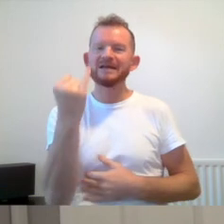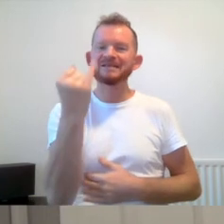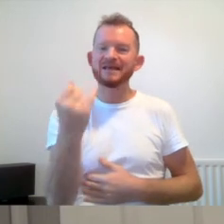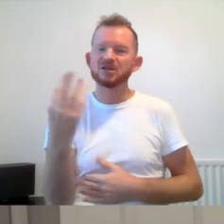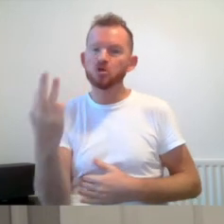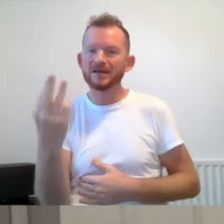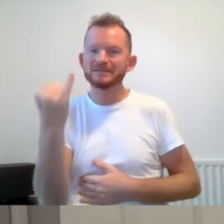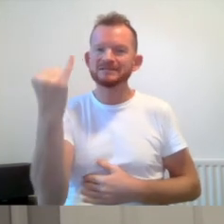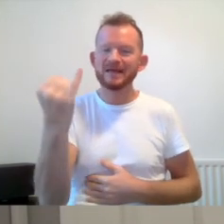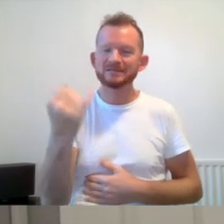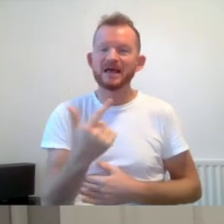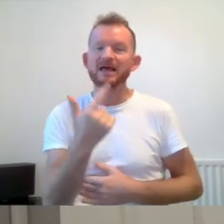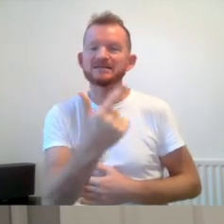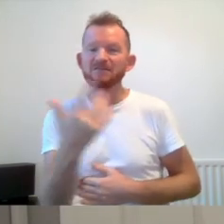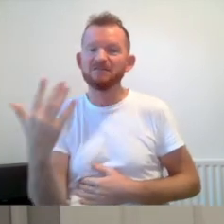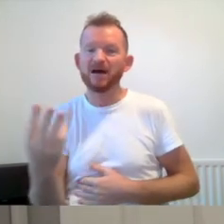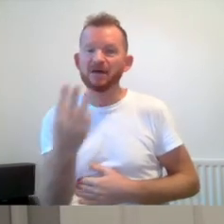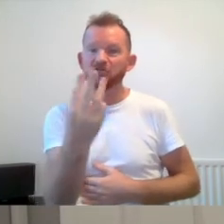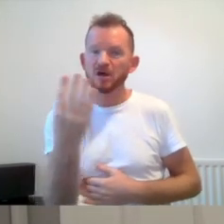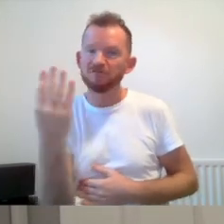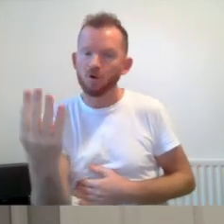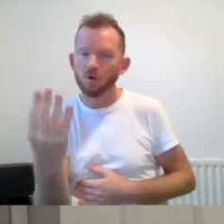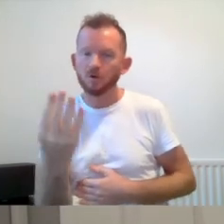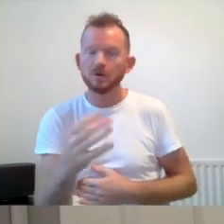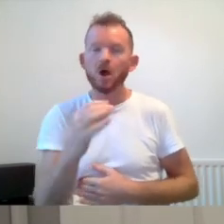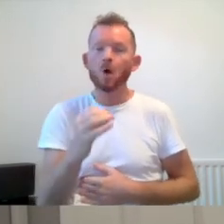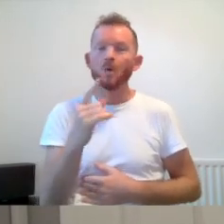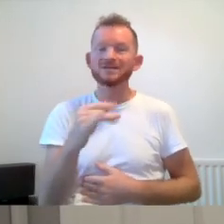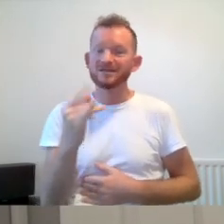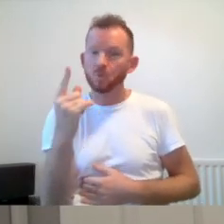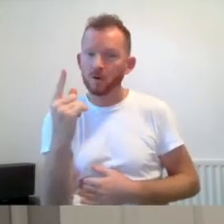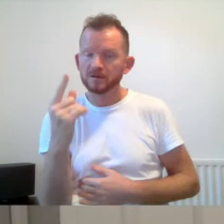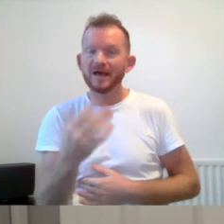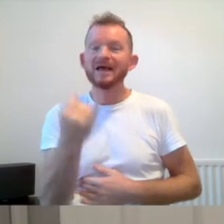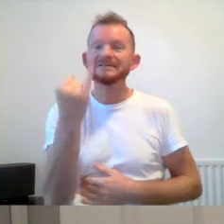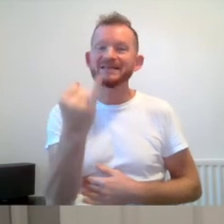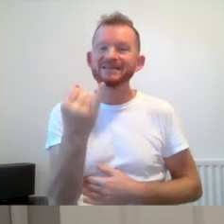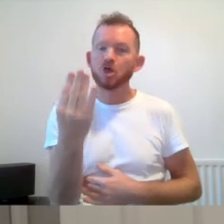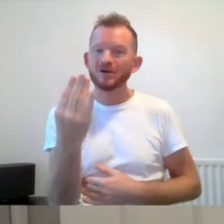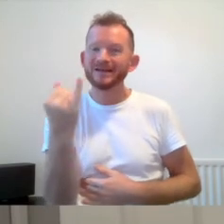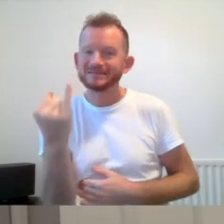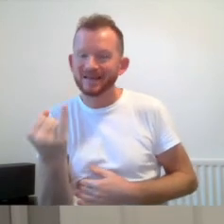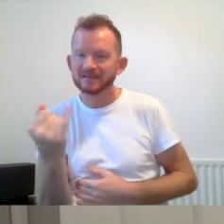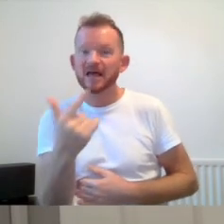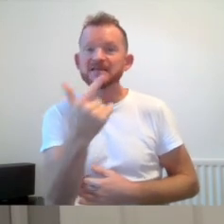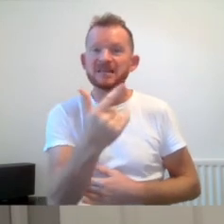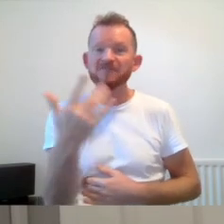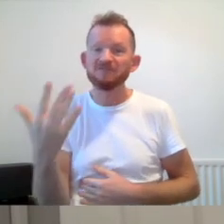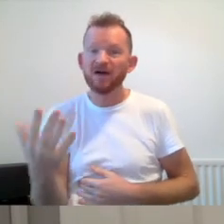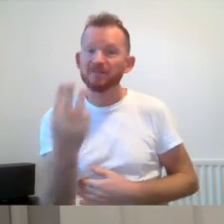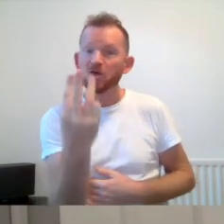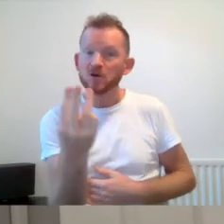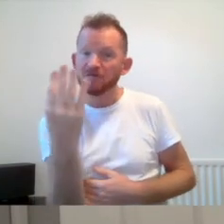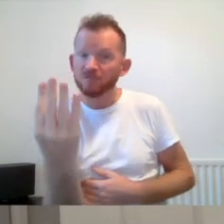7534. That's 0161 636 7534.